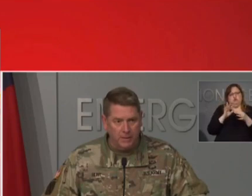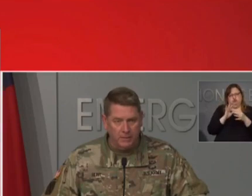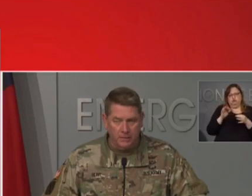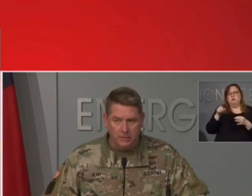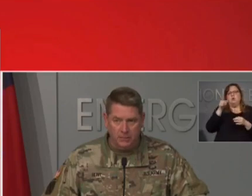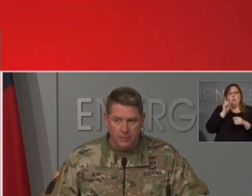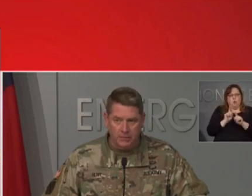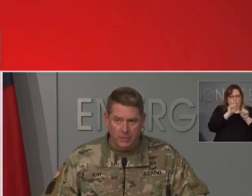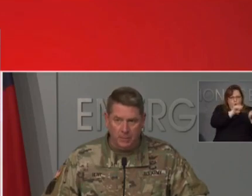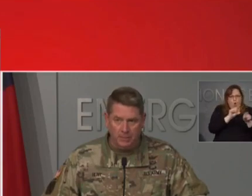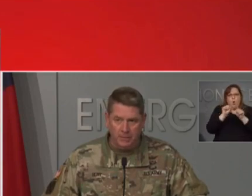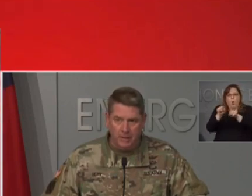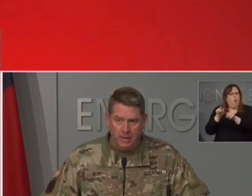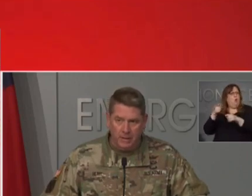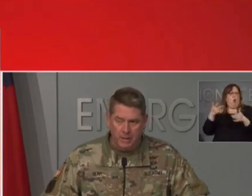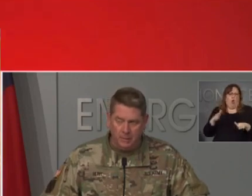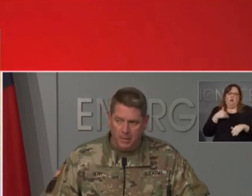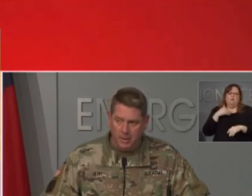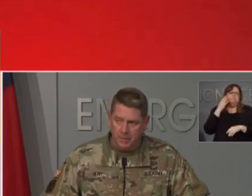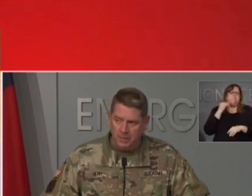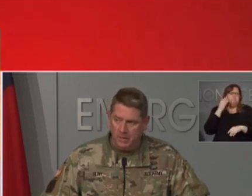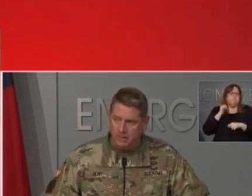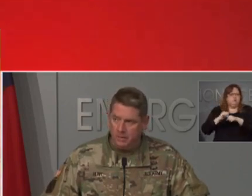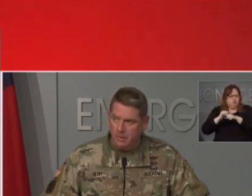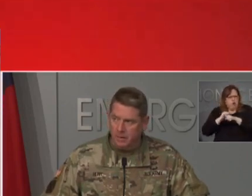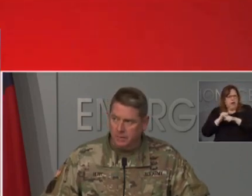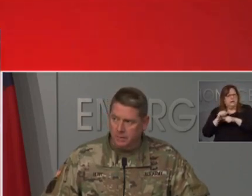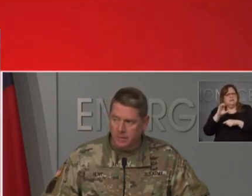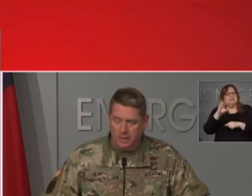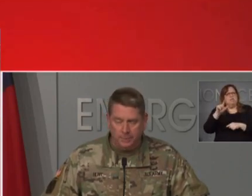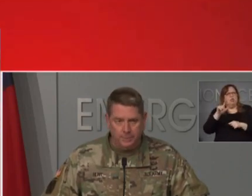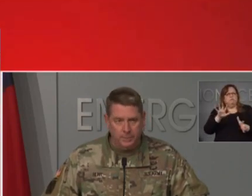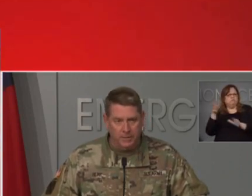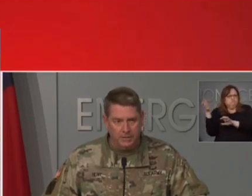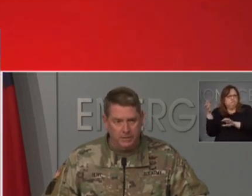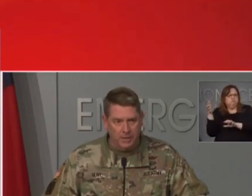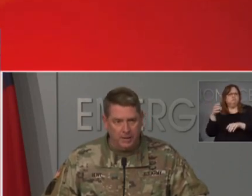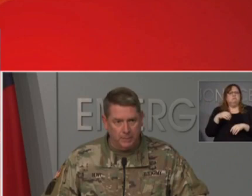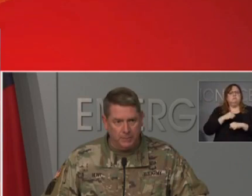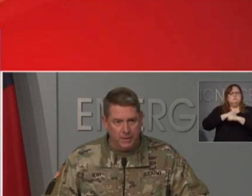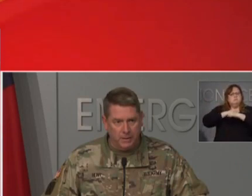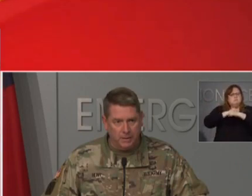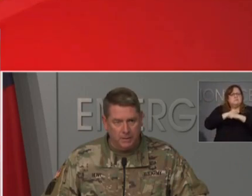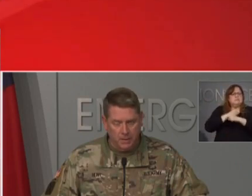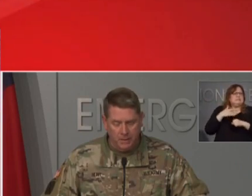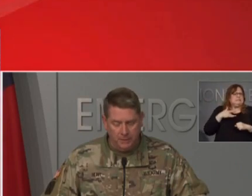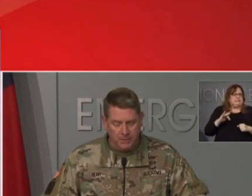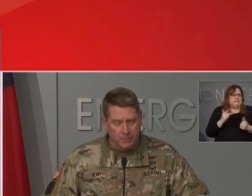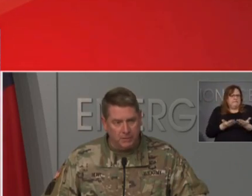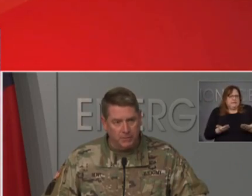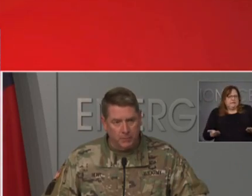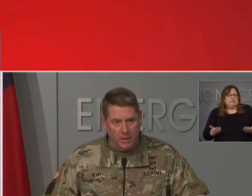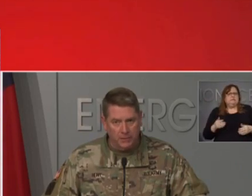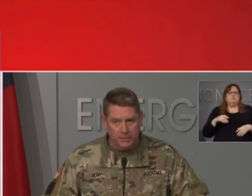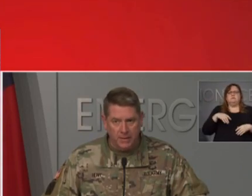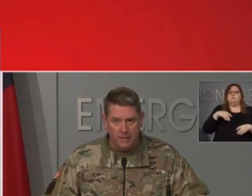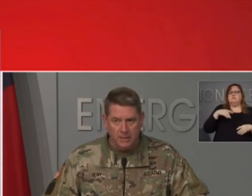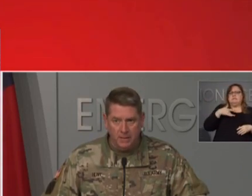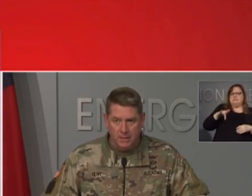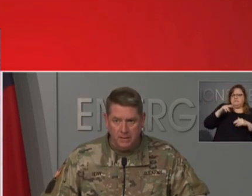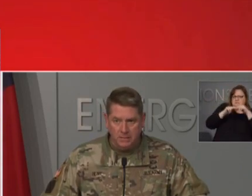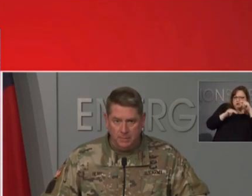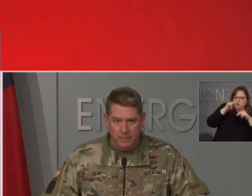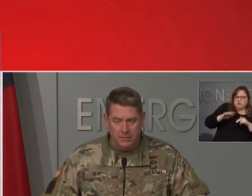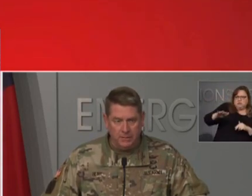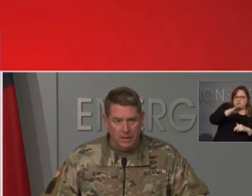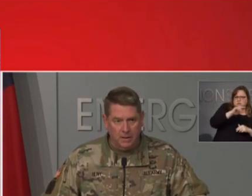are trained in civil disturbance and protection of sensitive items and infrastructure throughout the state.